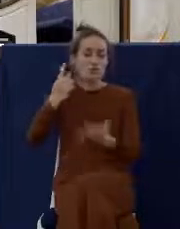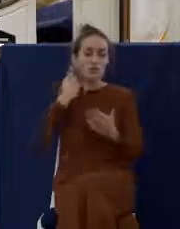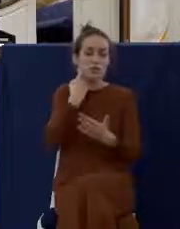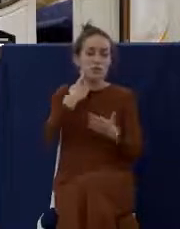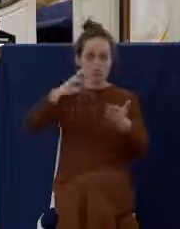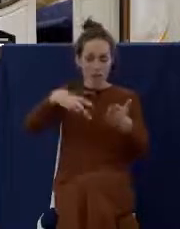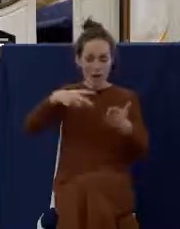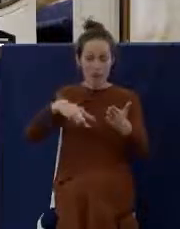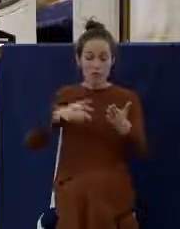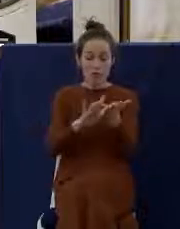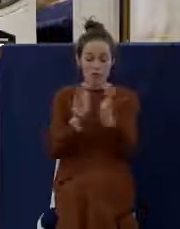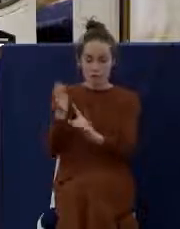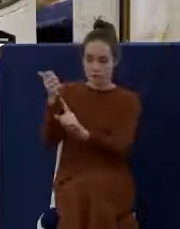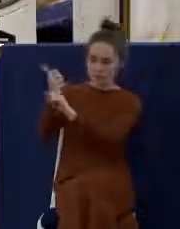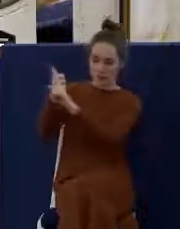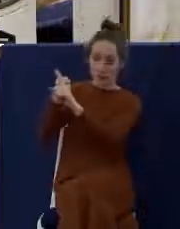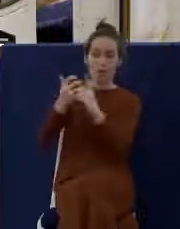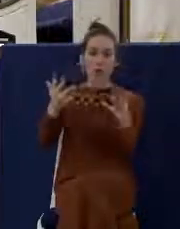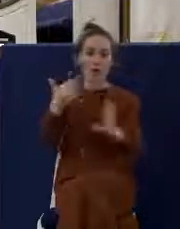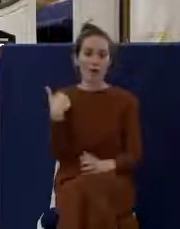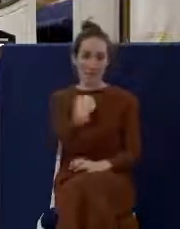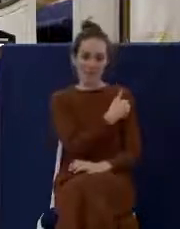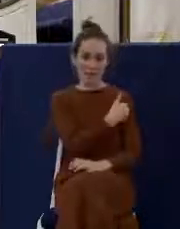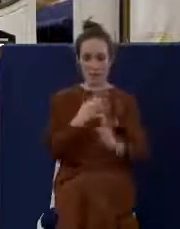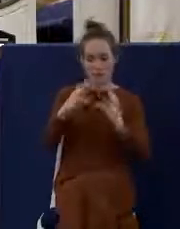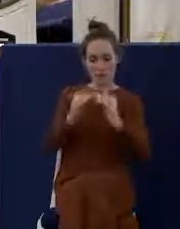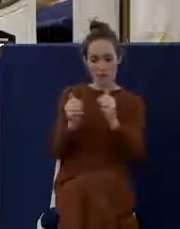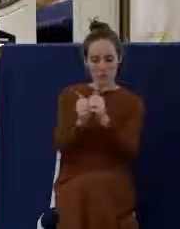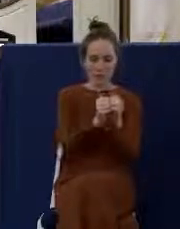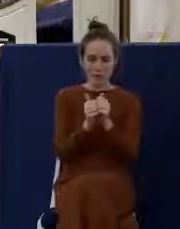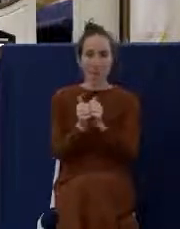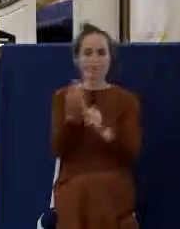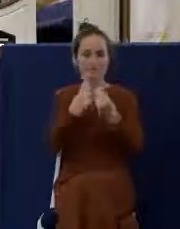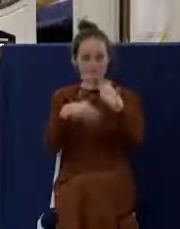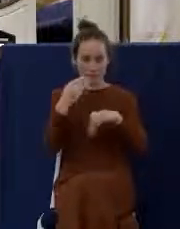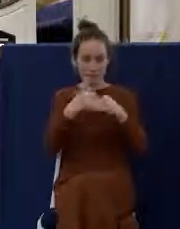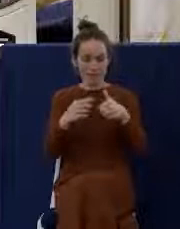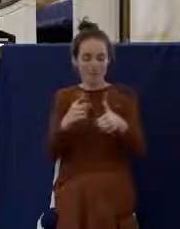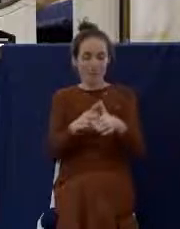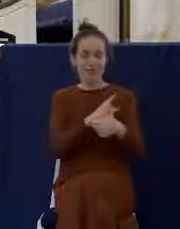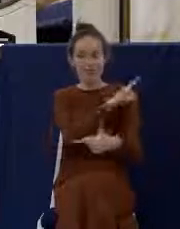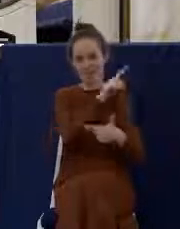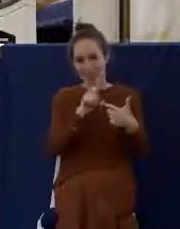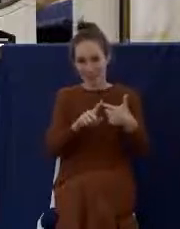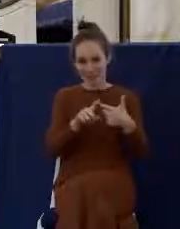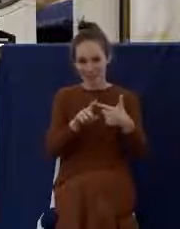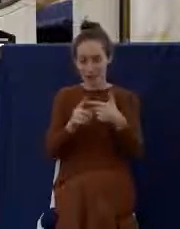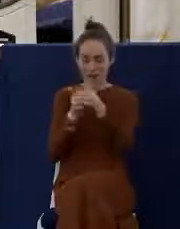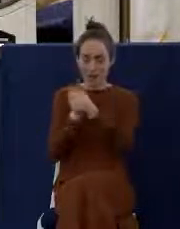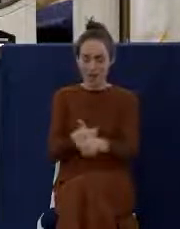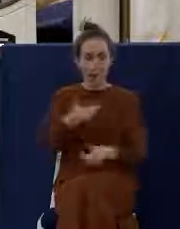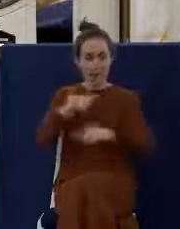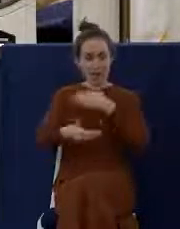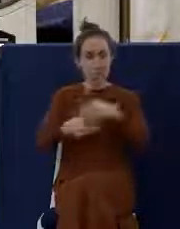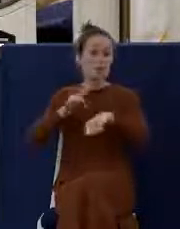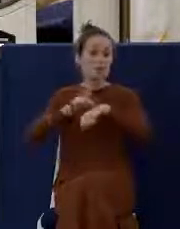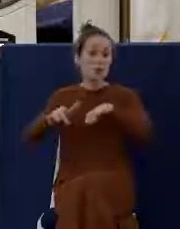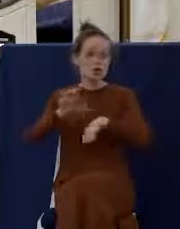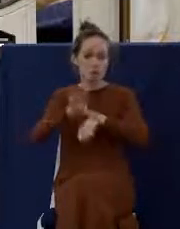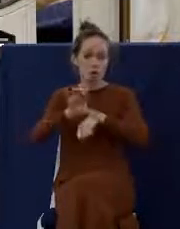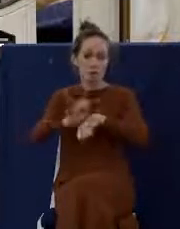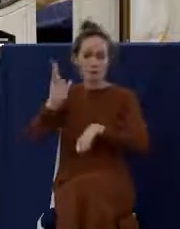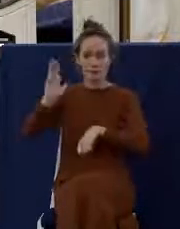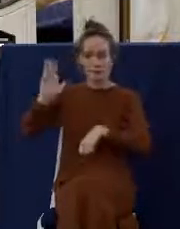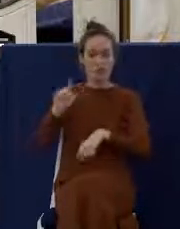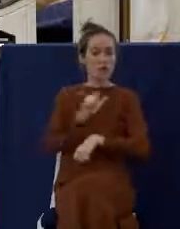together and to have this supper. But here's the second thing, another reason, it follows the pattern of the early church. The Lord's Supper then